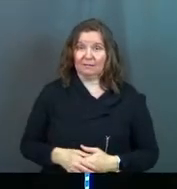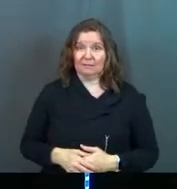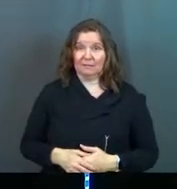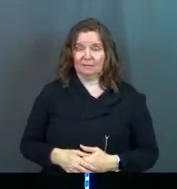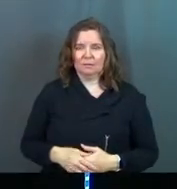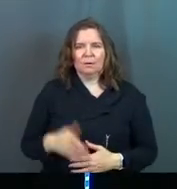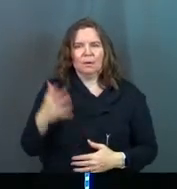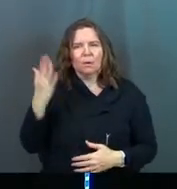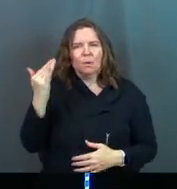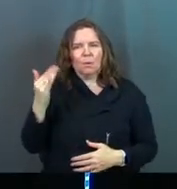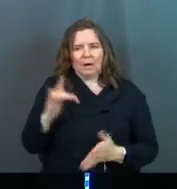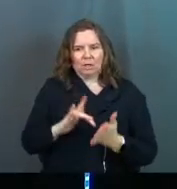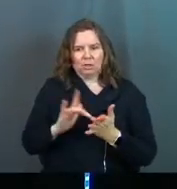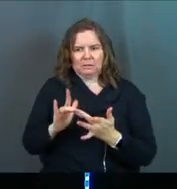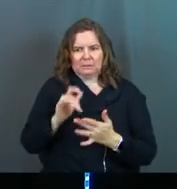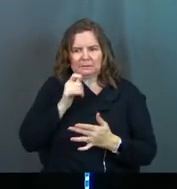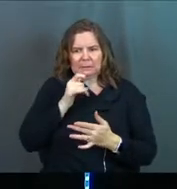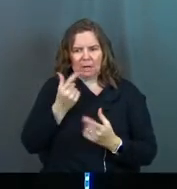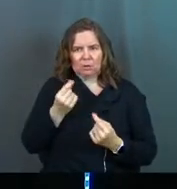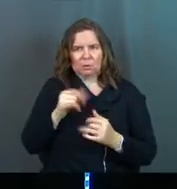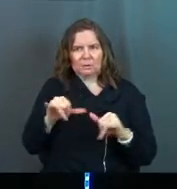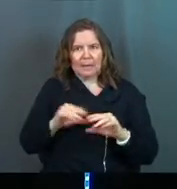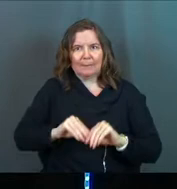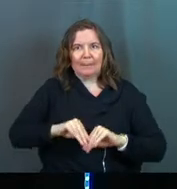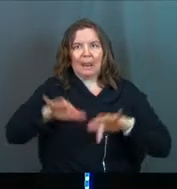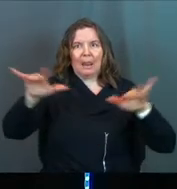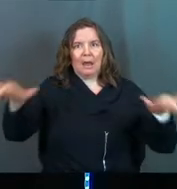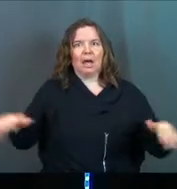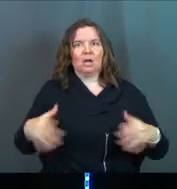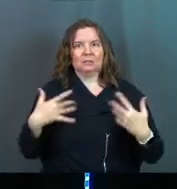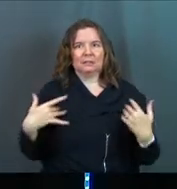Why doesn't Jesus have splash healing?